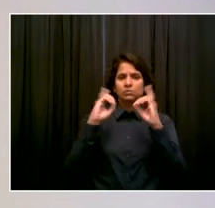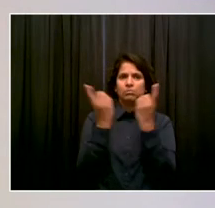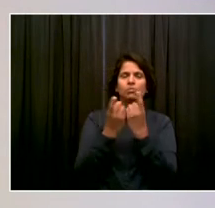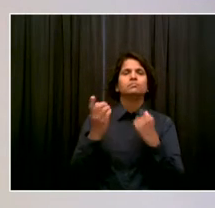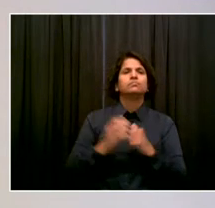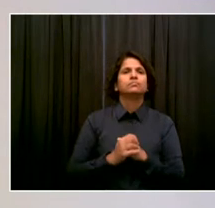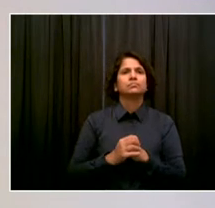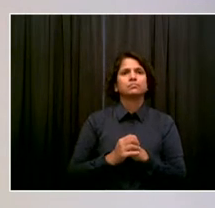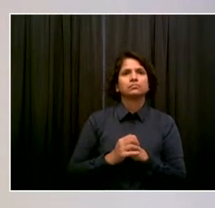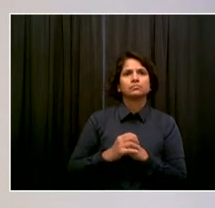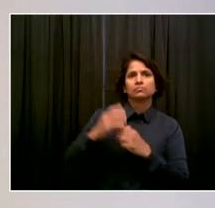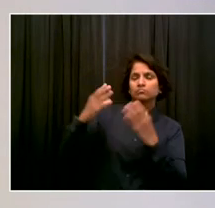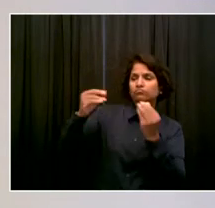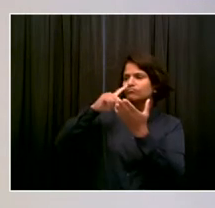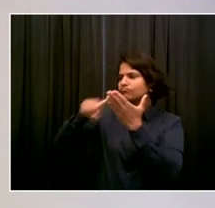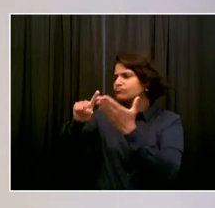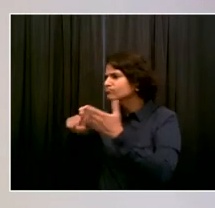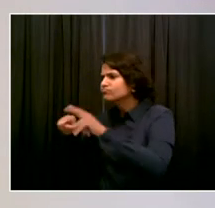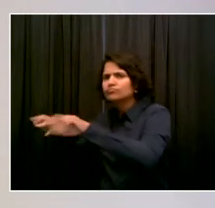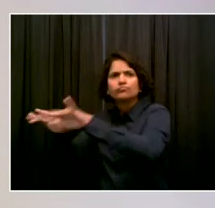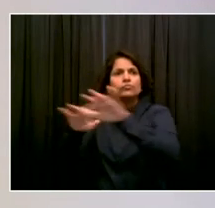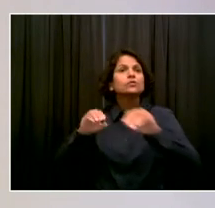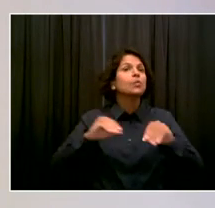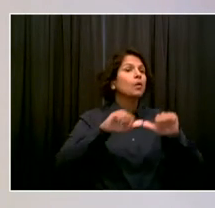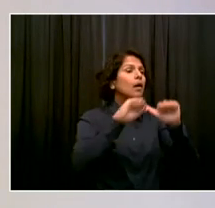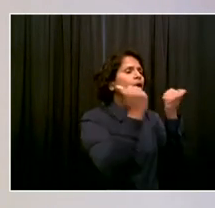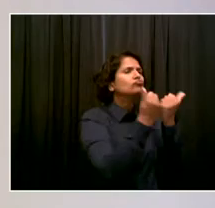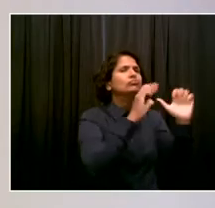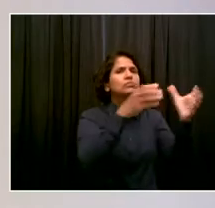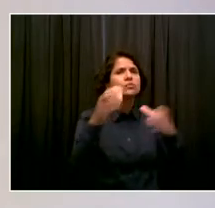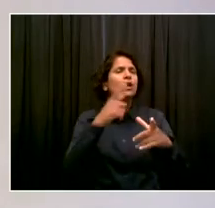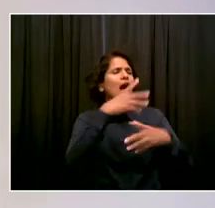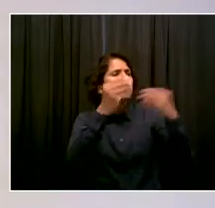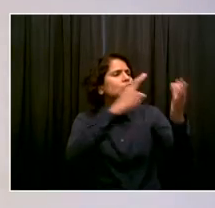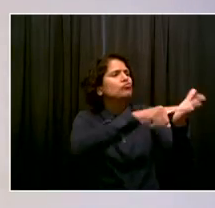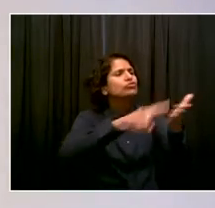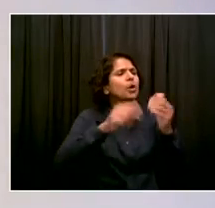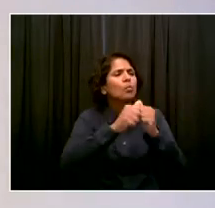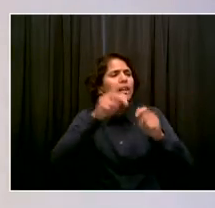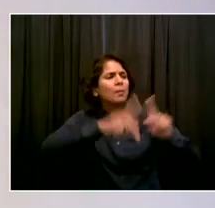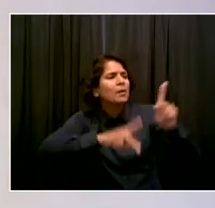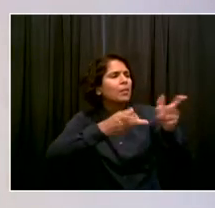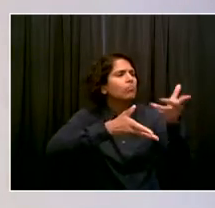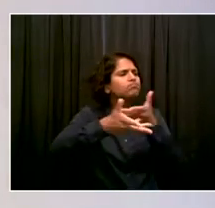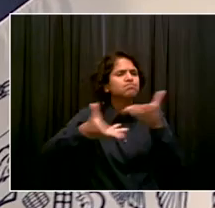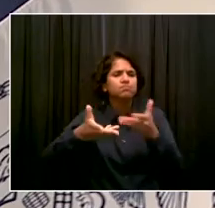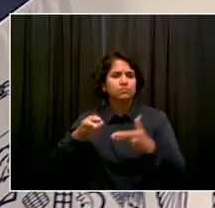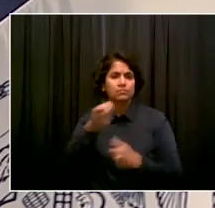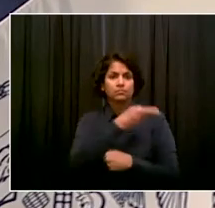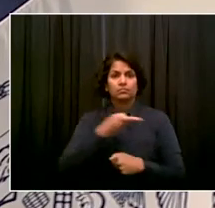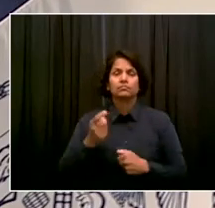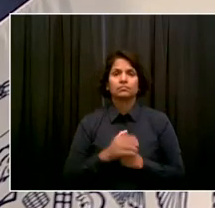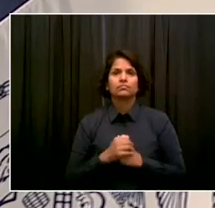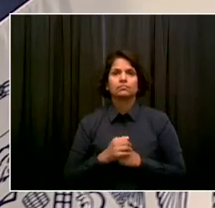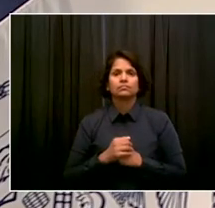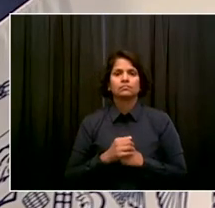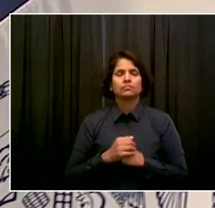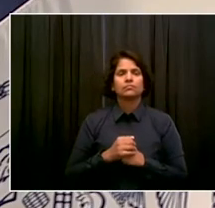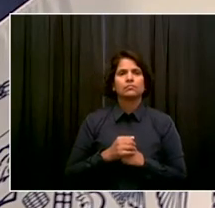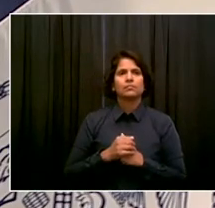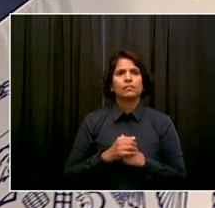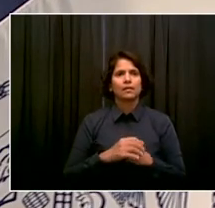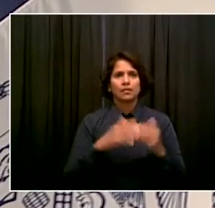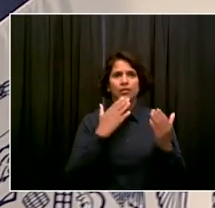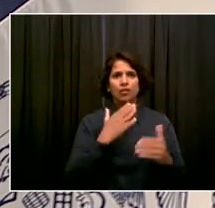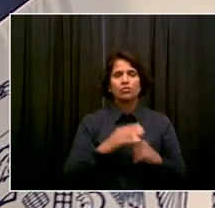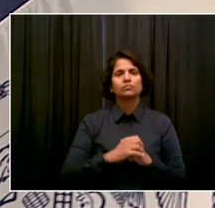who will be able to enforce those rules. Thank you, sir. Thank you. Go ahead. The next is Juan Manuel